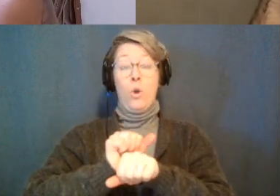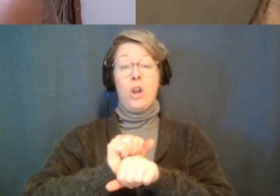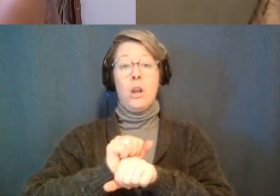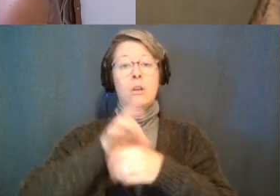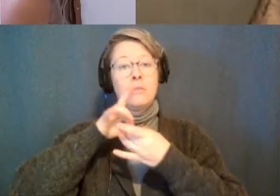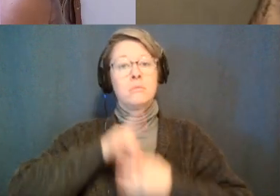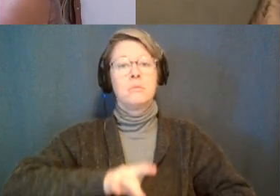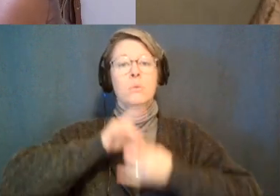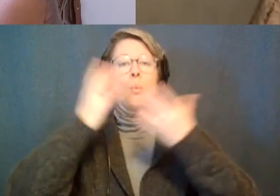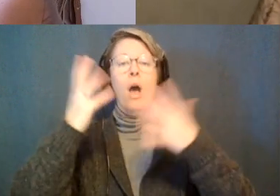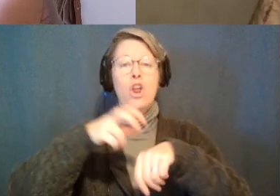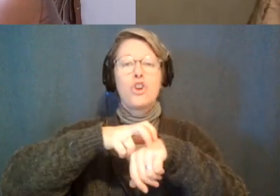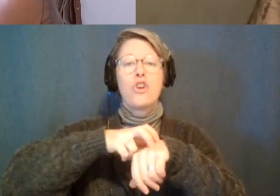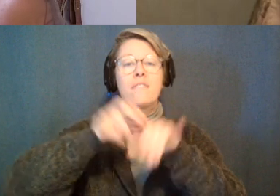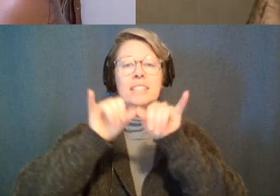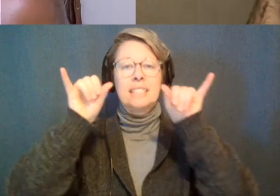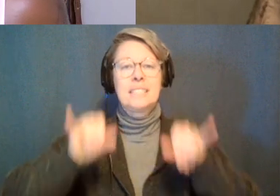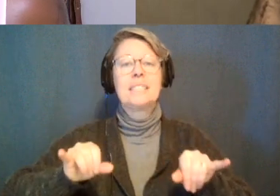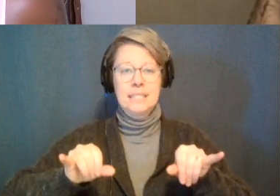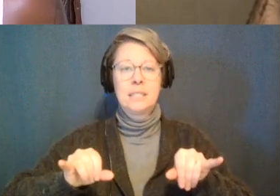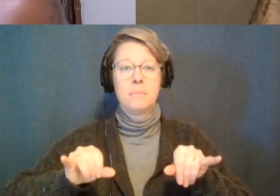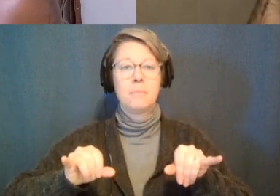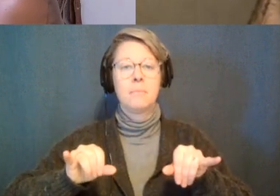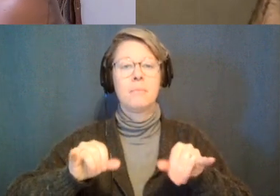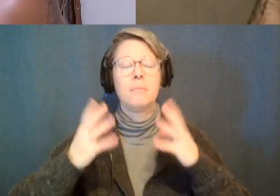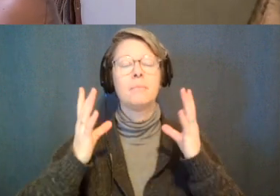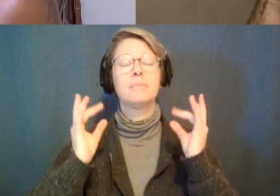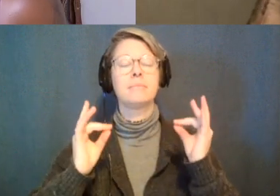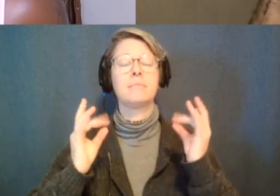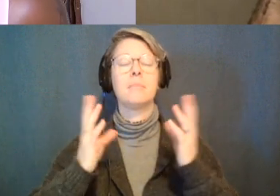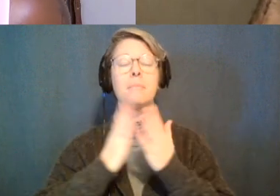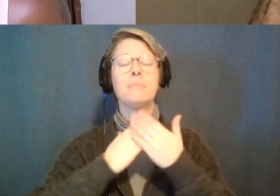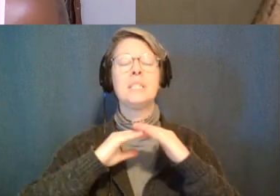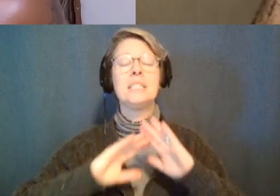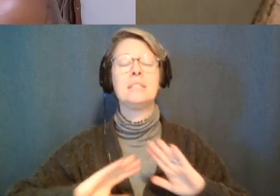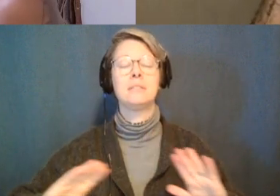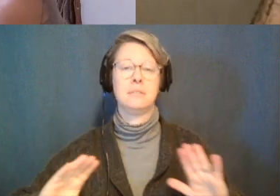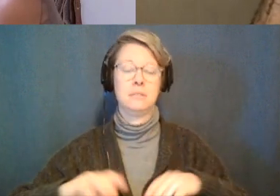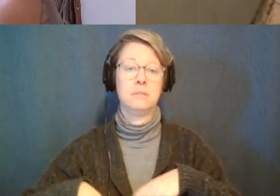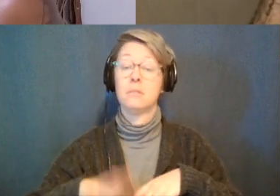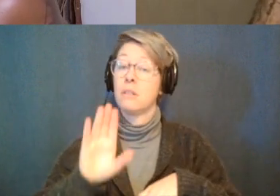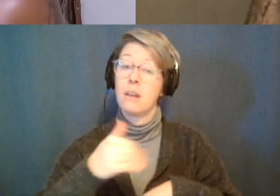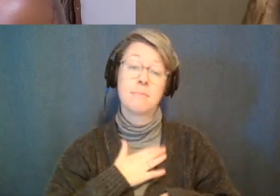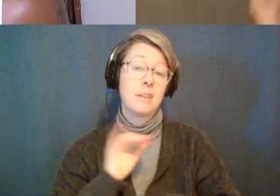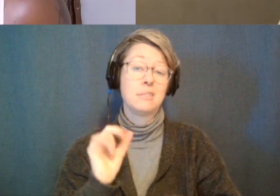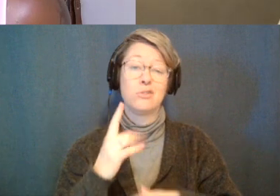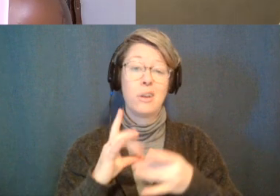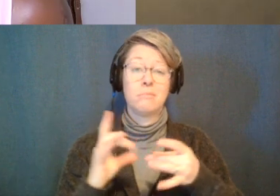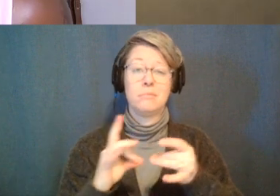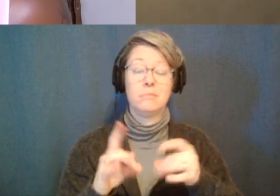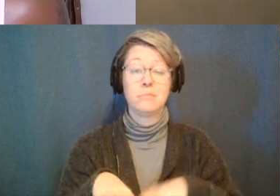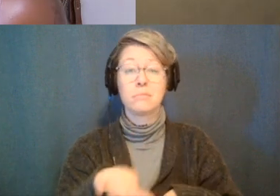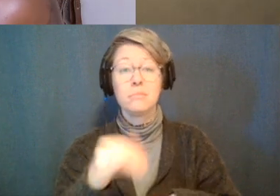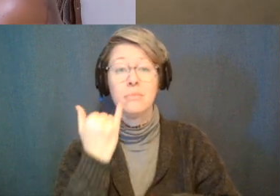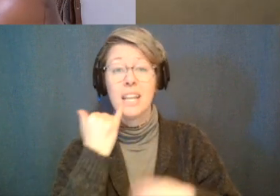about um just coming to peace with the nervous system i always say like i say in my instagram profile it's like um if meditation